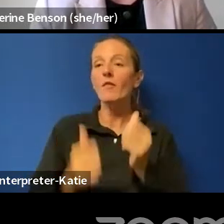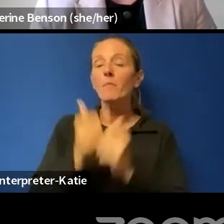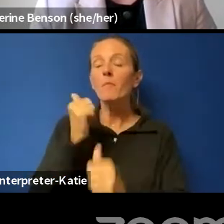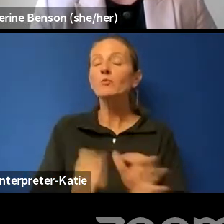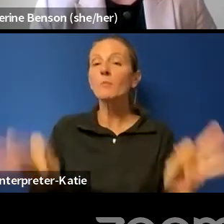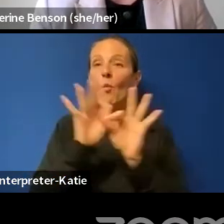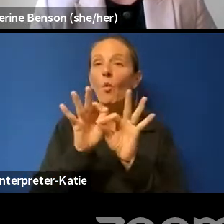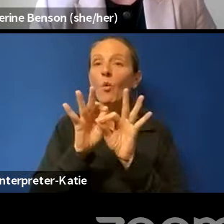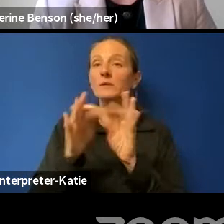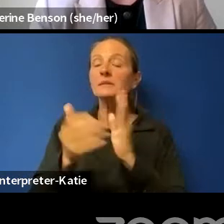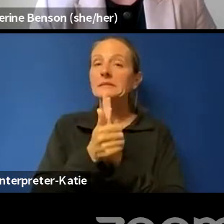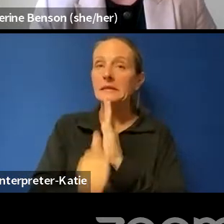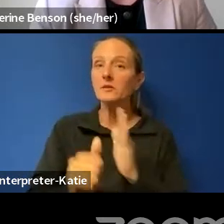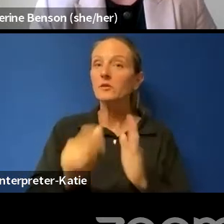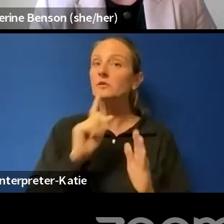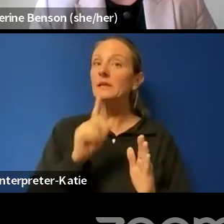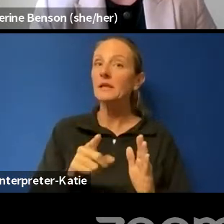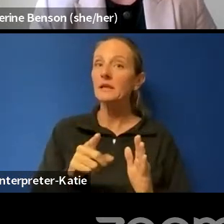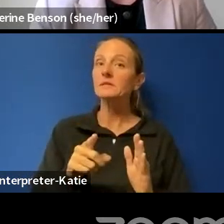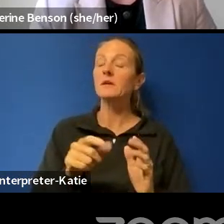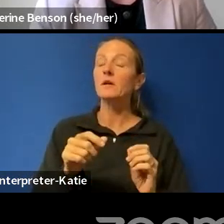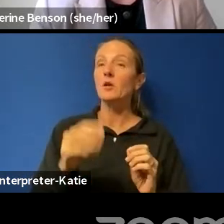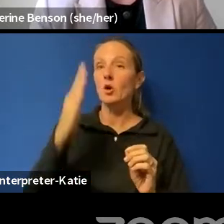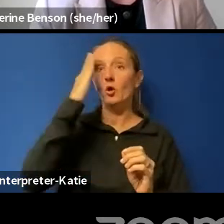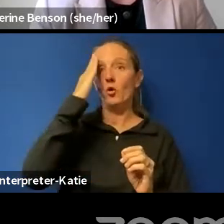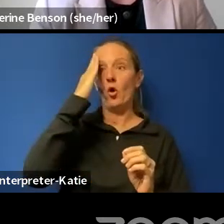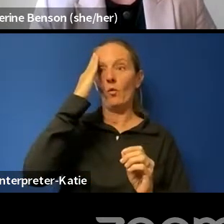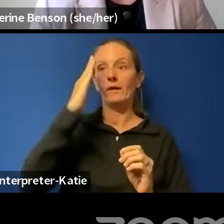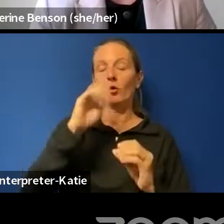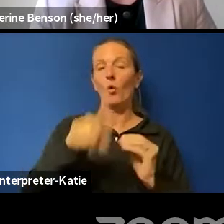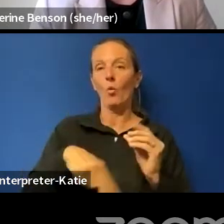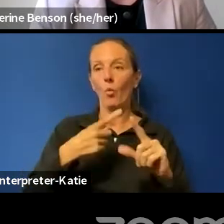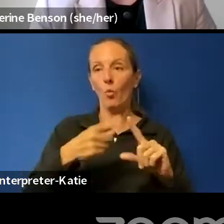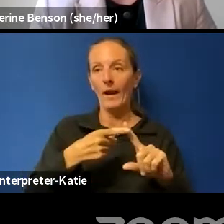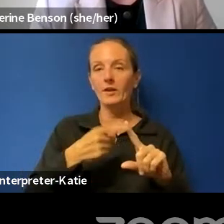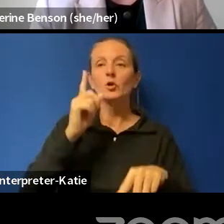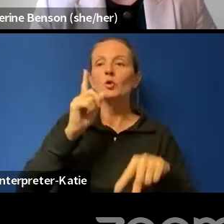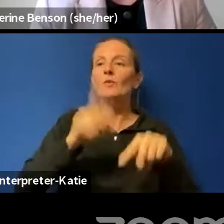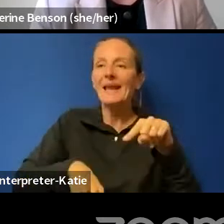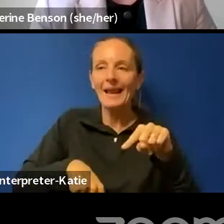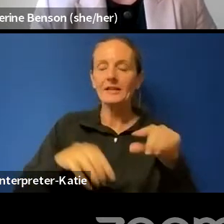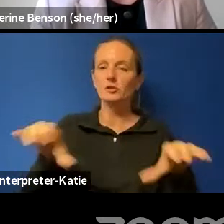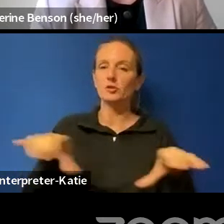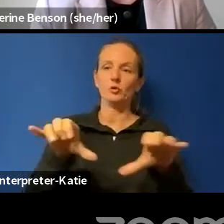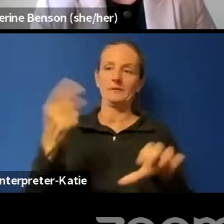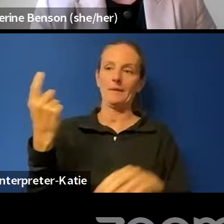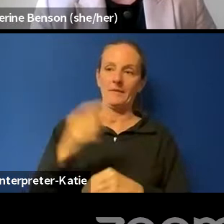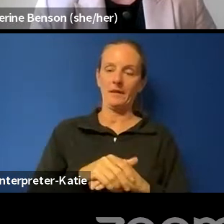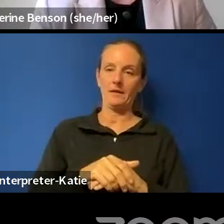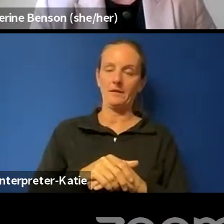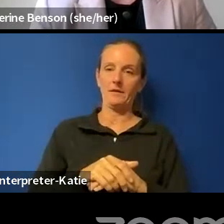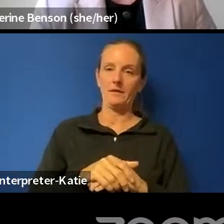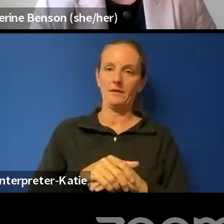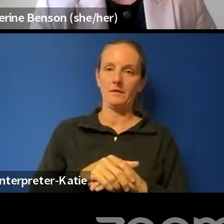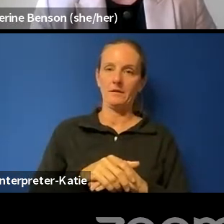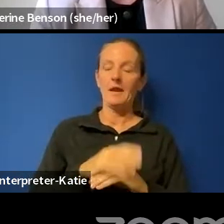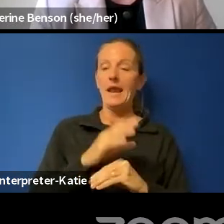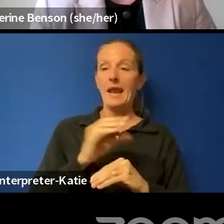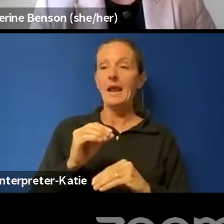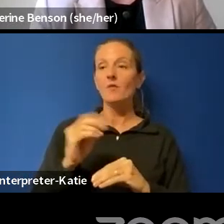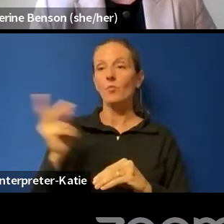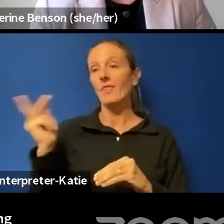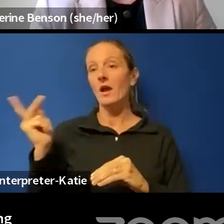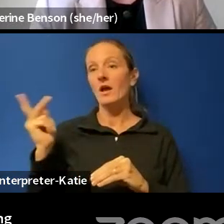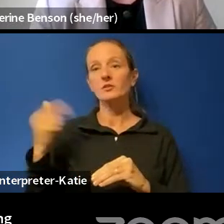would say is knowing. When you can't do something. And I think, you know, in our case, we knew, we